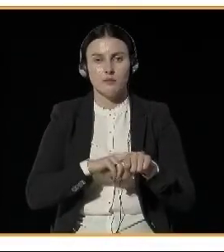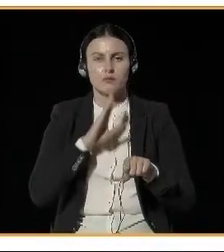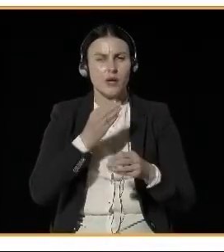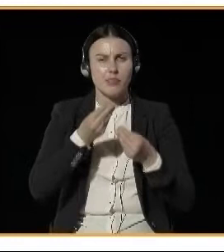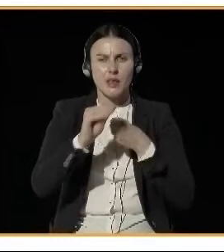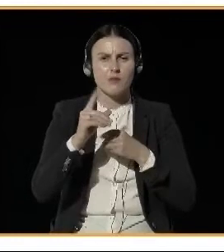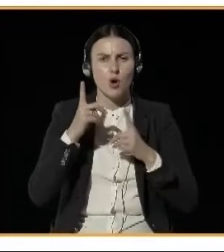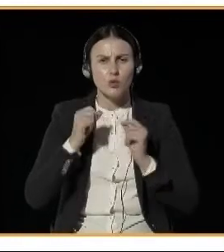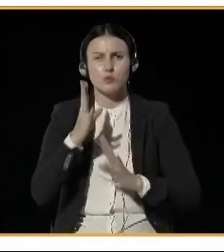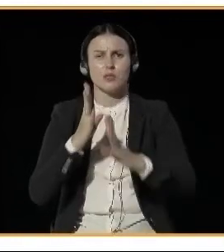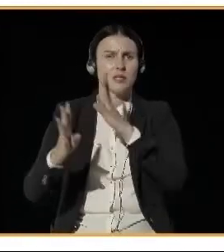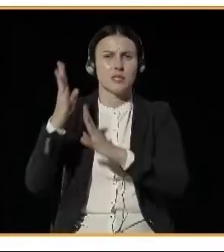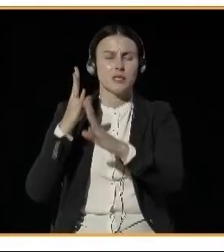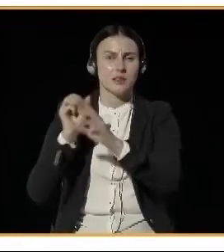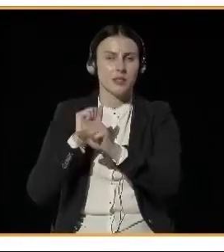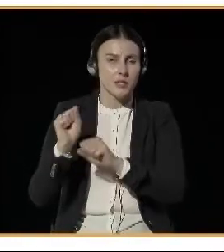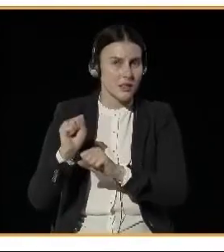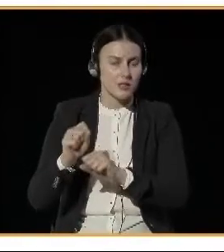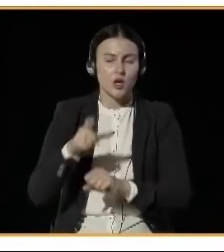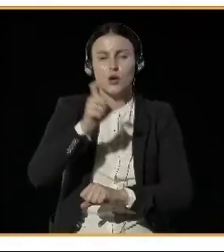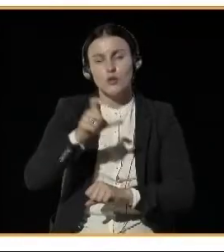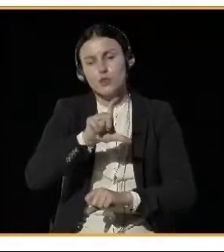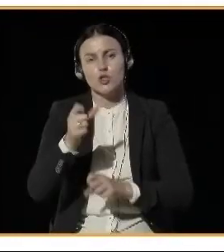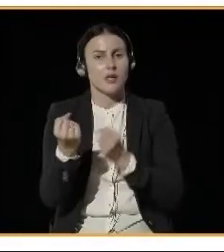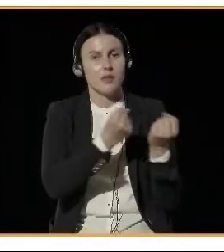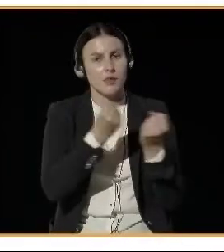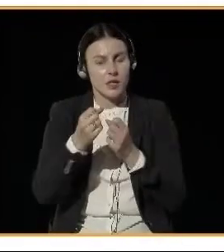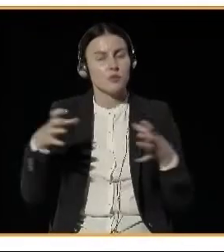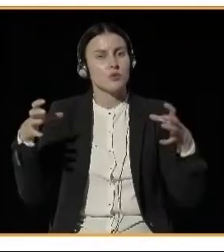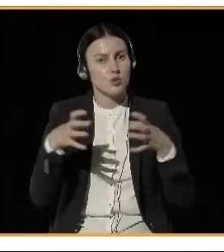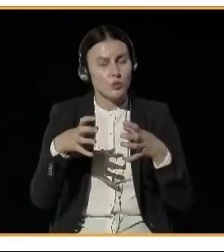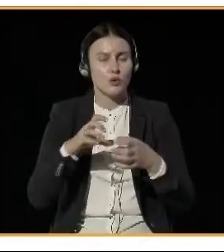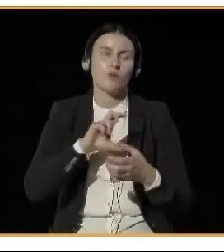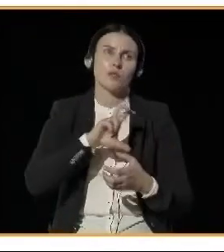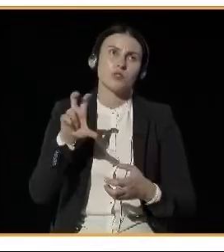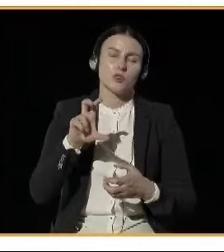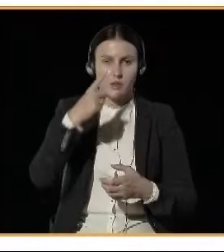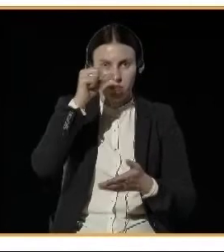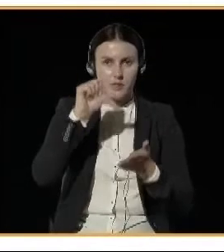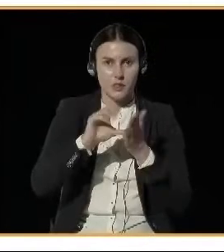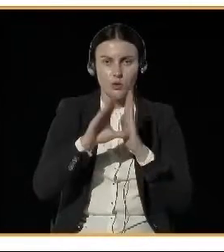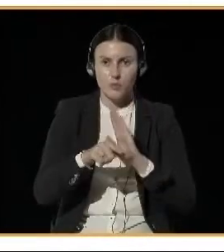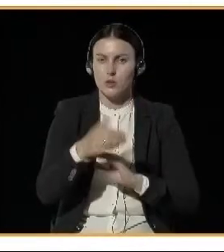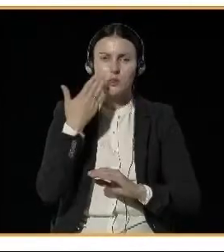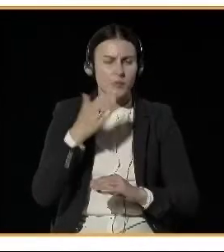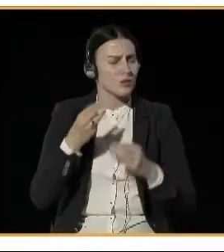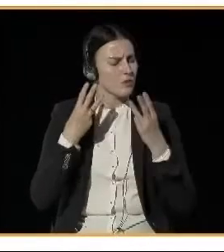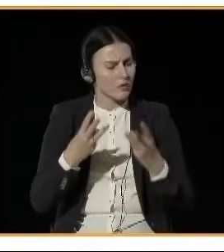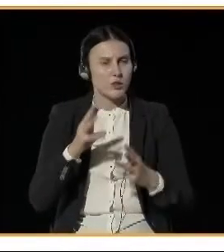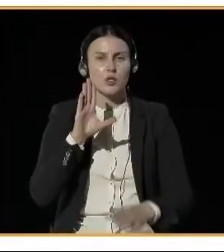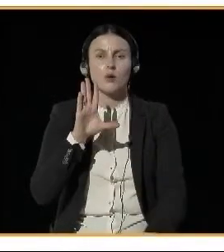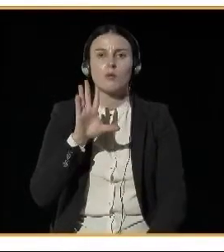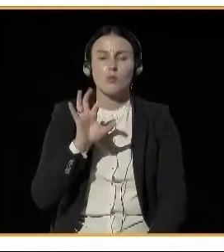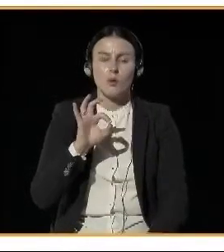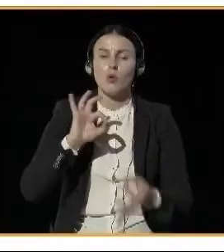and reduces the traffic in the city. And this is also important because even if everybody started to